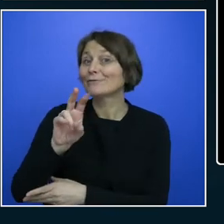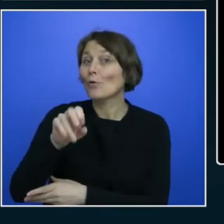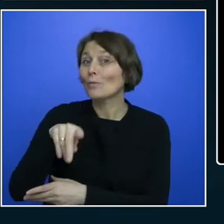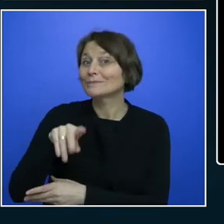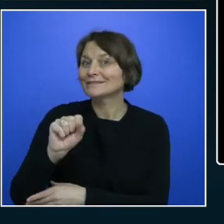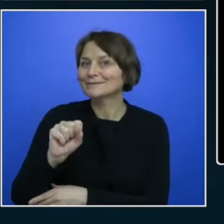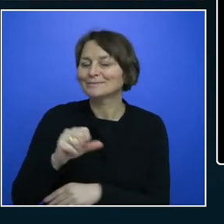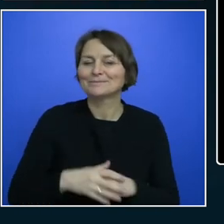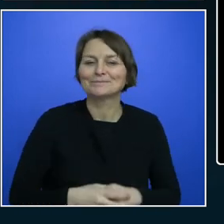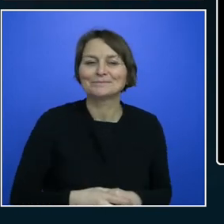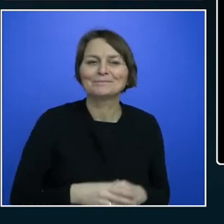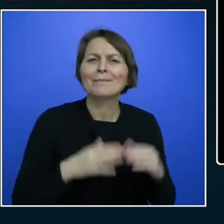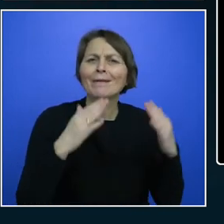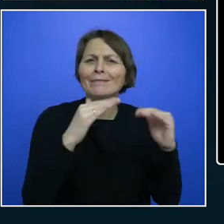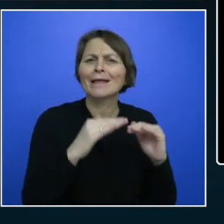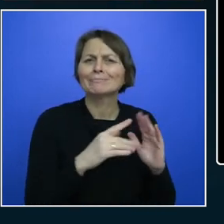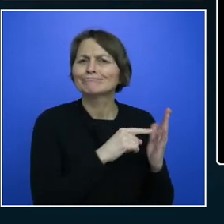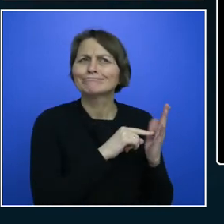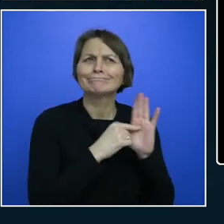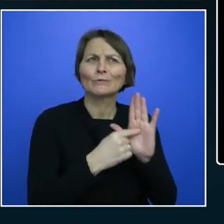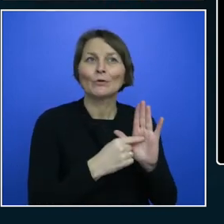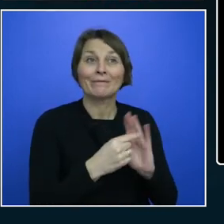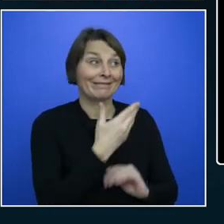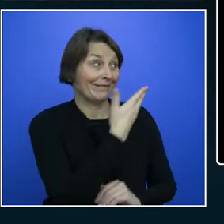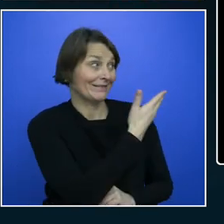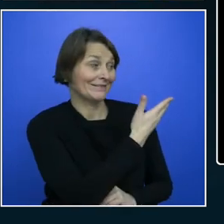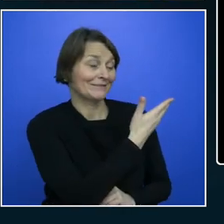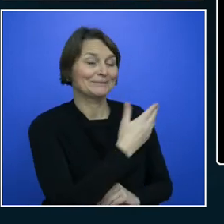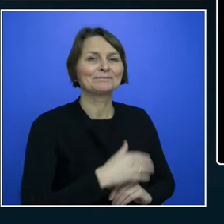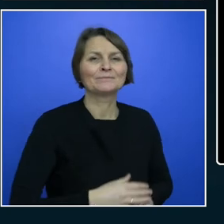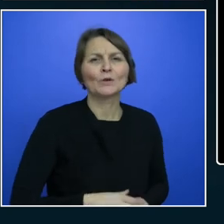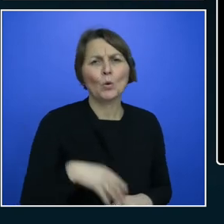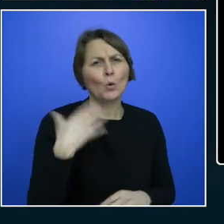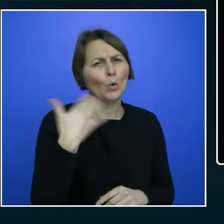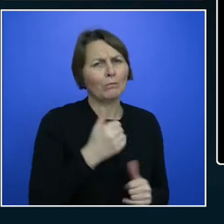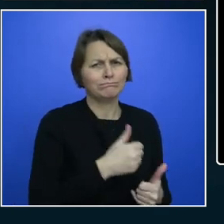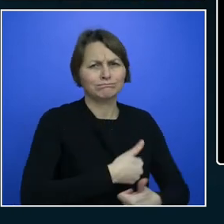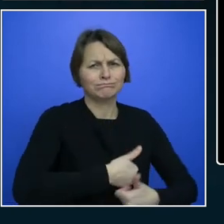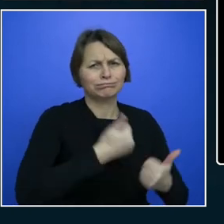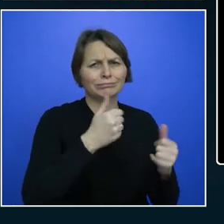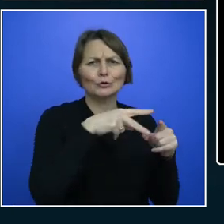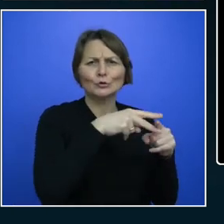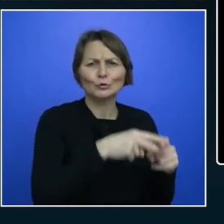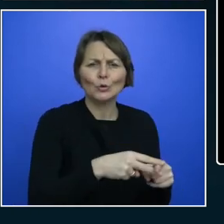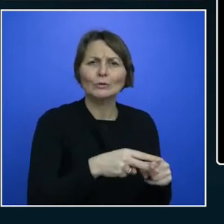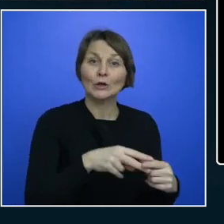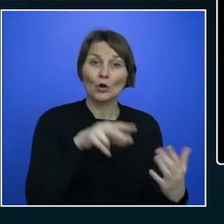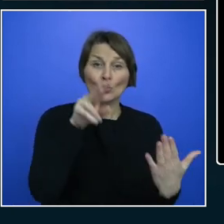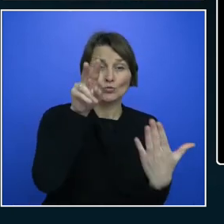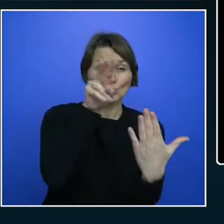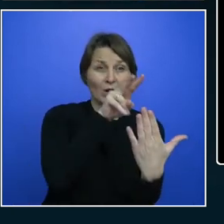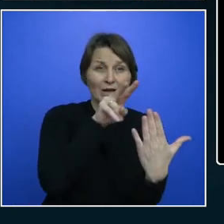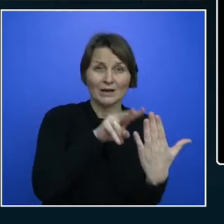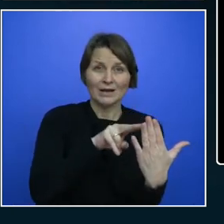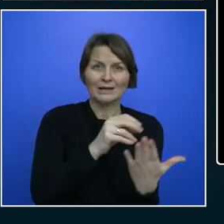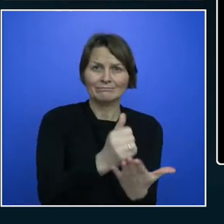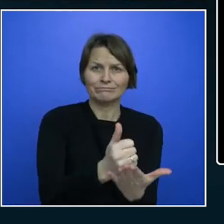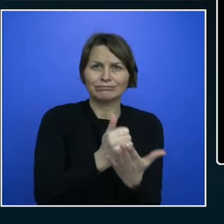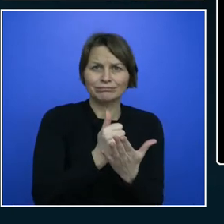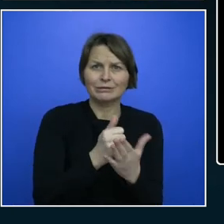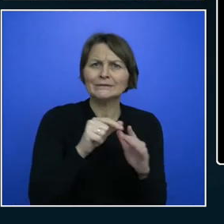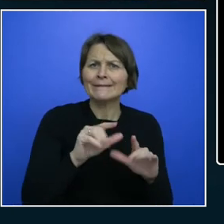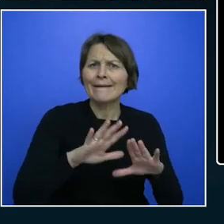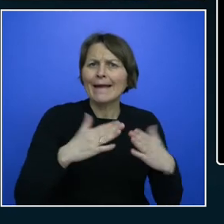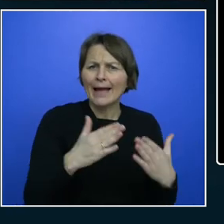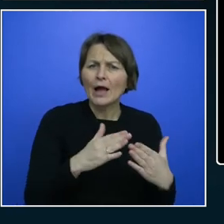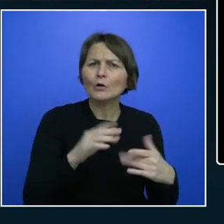Immersive Reader. So, Immersive Reader is a tool that implements proven technologies to read comprehensive. And I've coded this in Java. You can do it in .NET